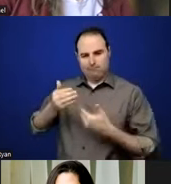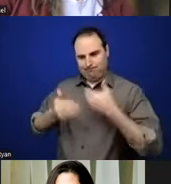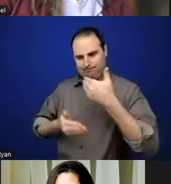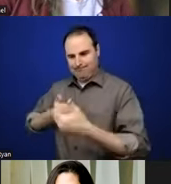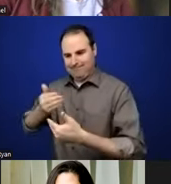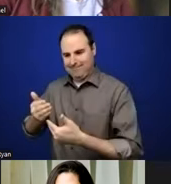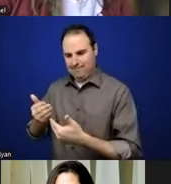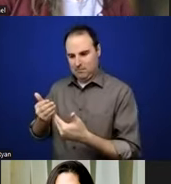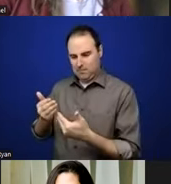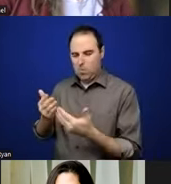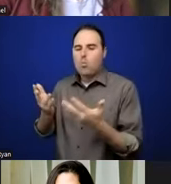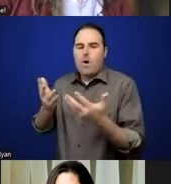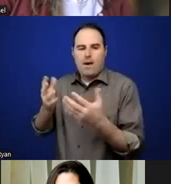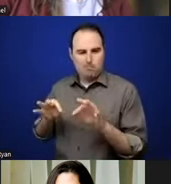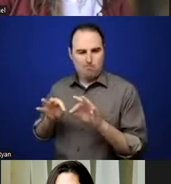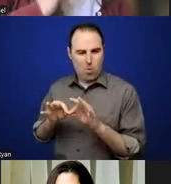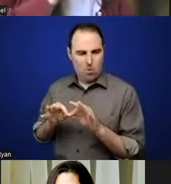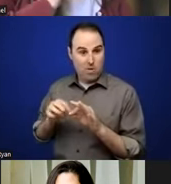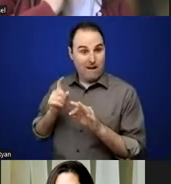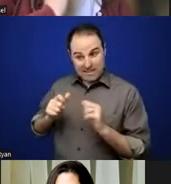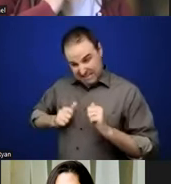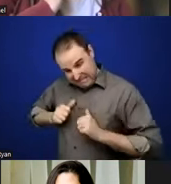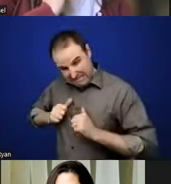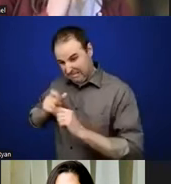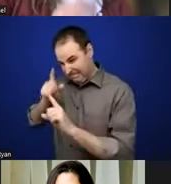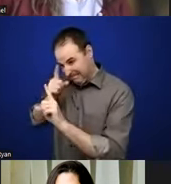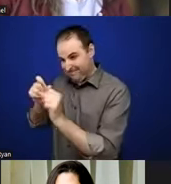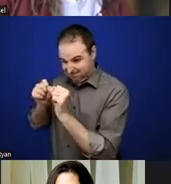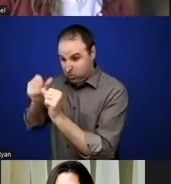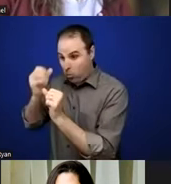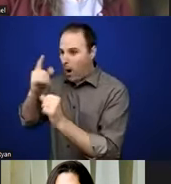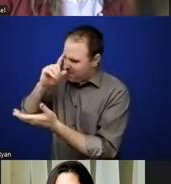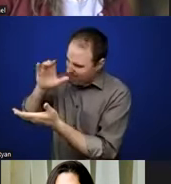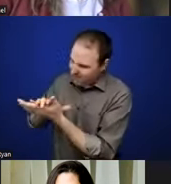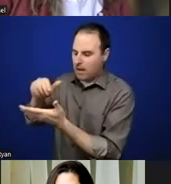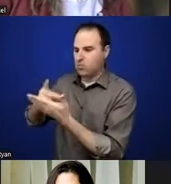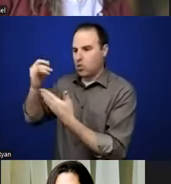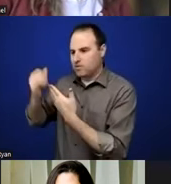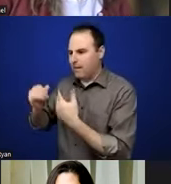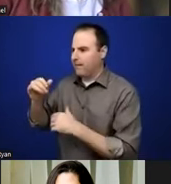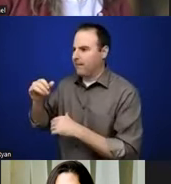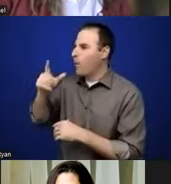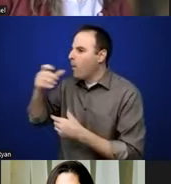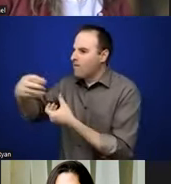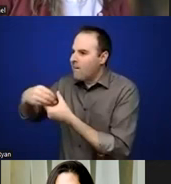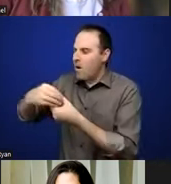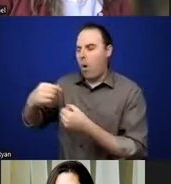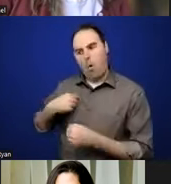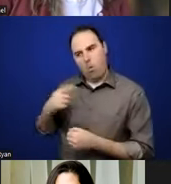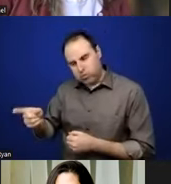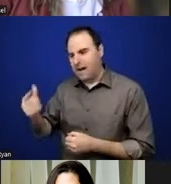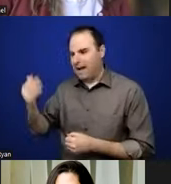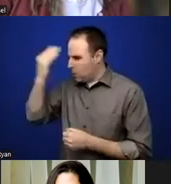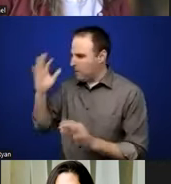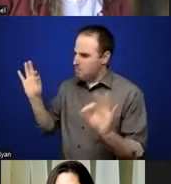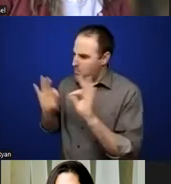fight like crazy to try to get the project through because you believe in the participants in the project or what it is? Or can the thing that's really important